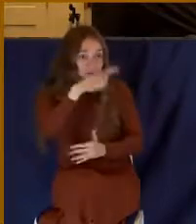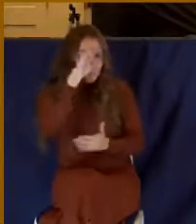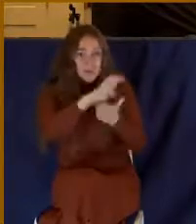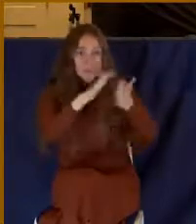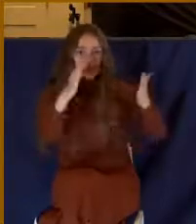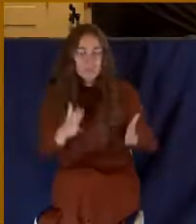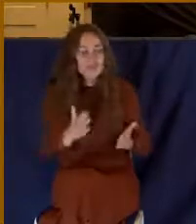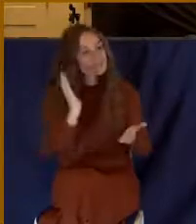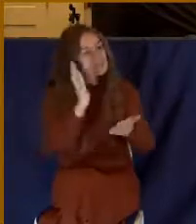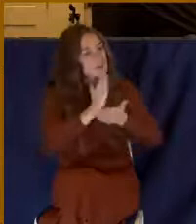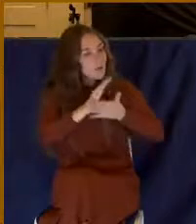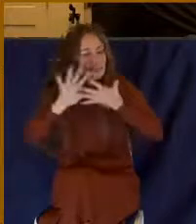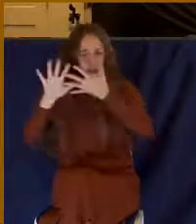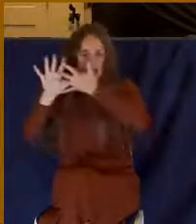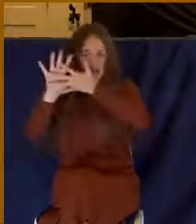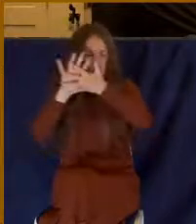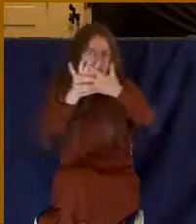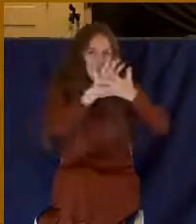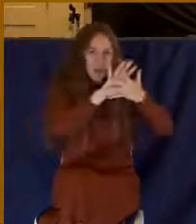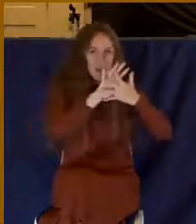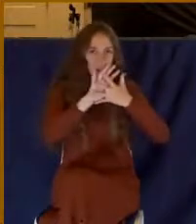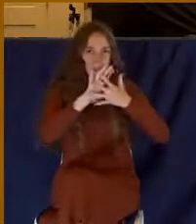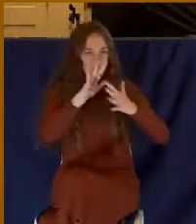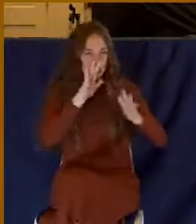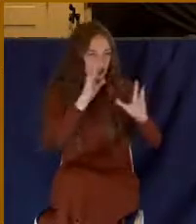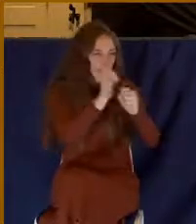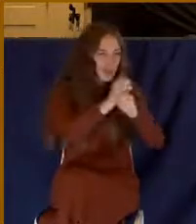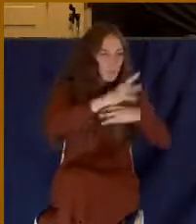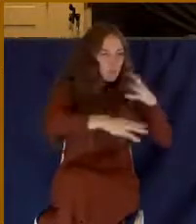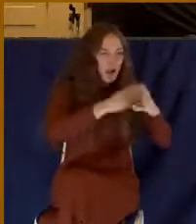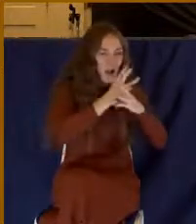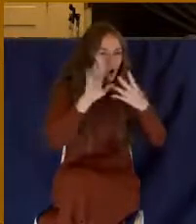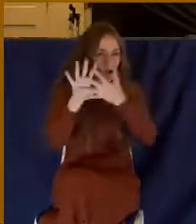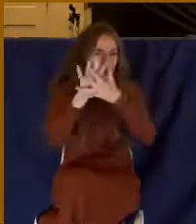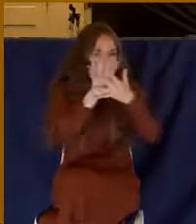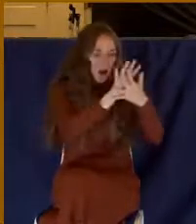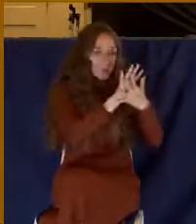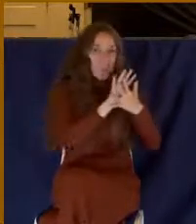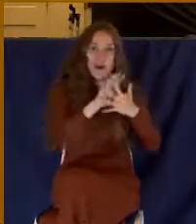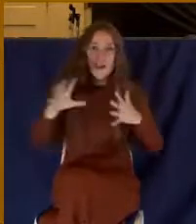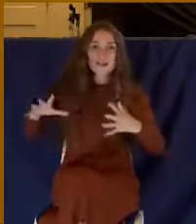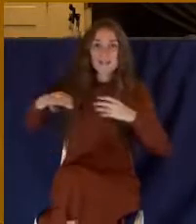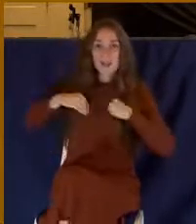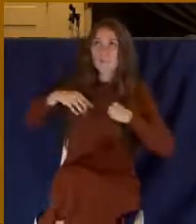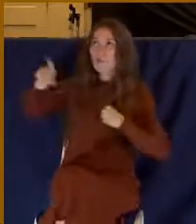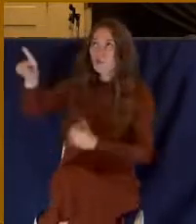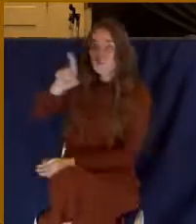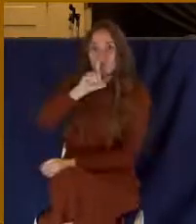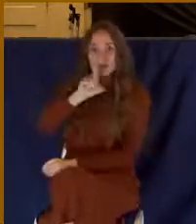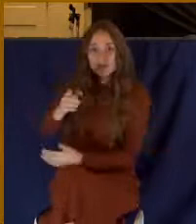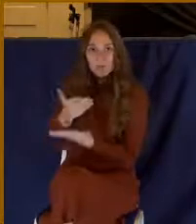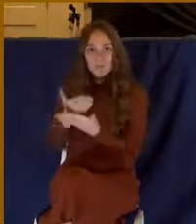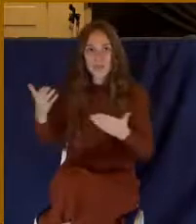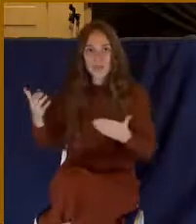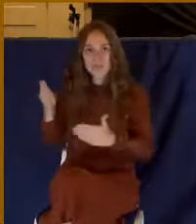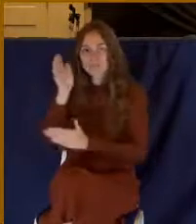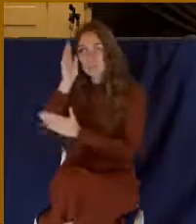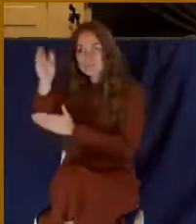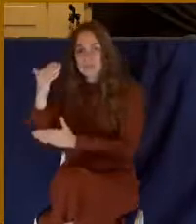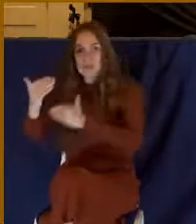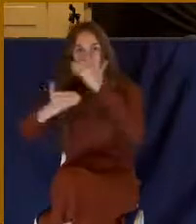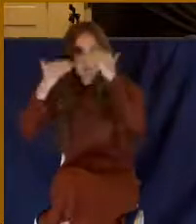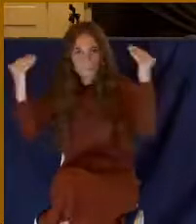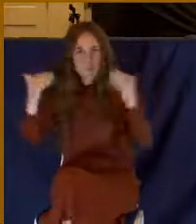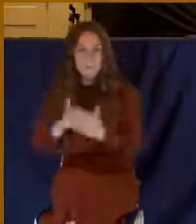and to embrace the reality, embrace the substance. And we see this in the contrast in the verses that we